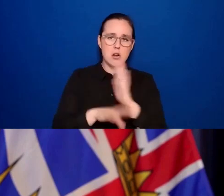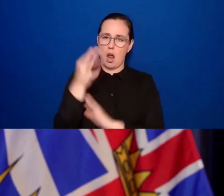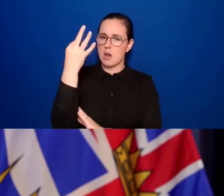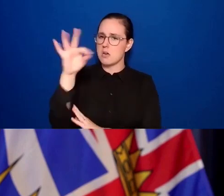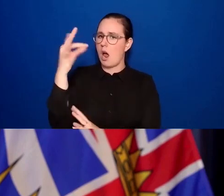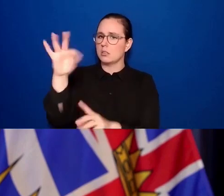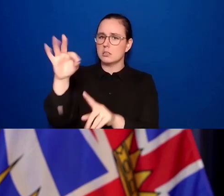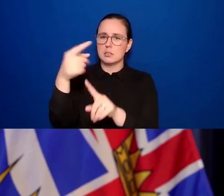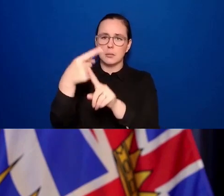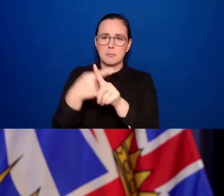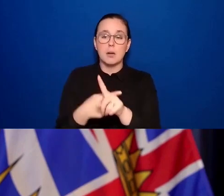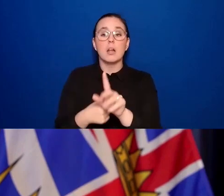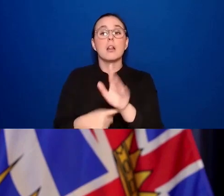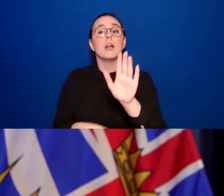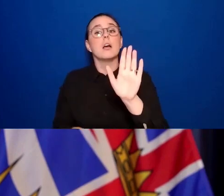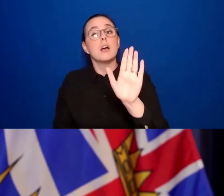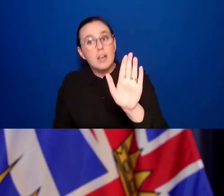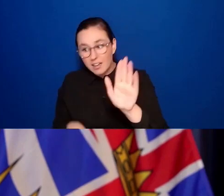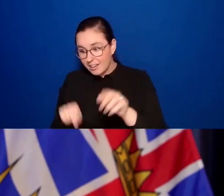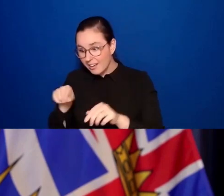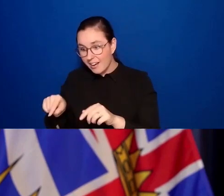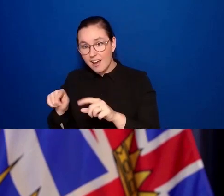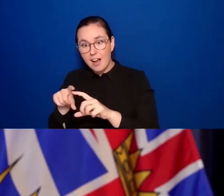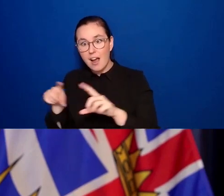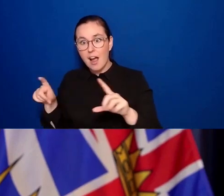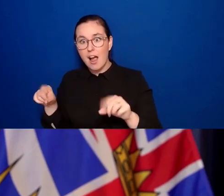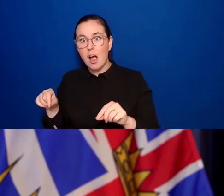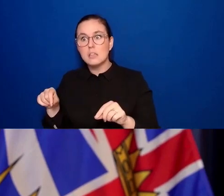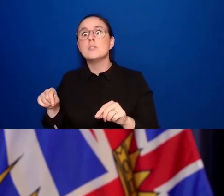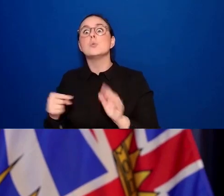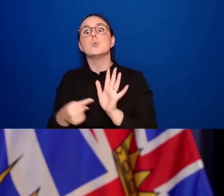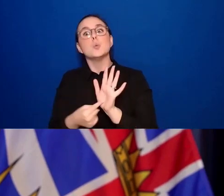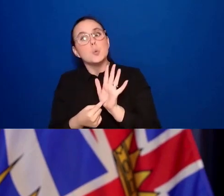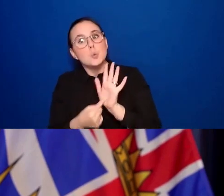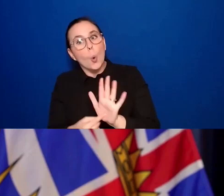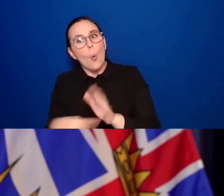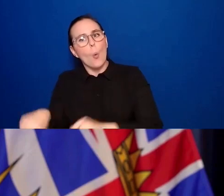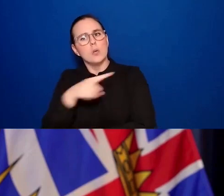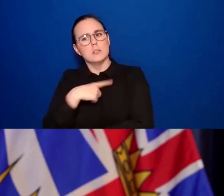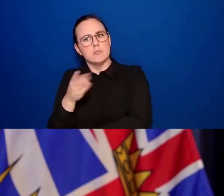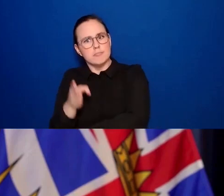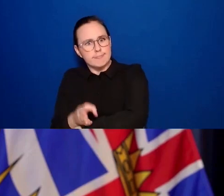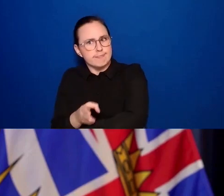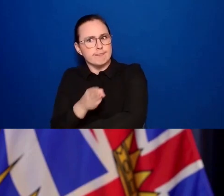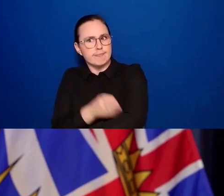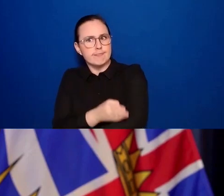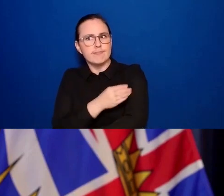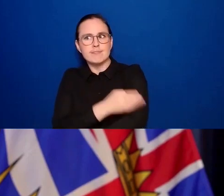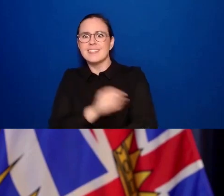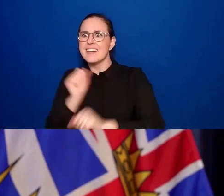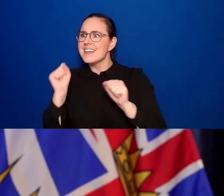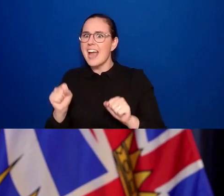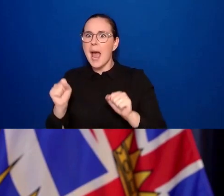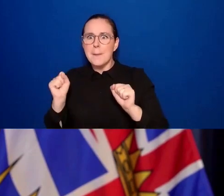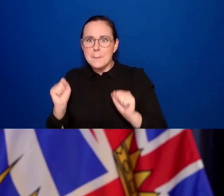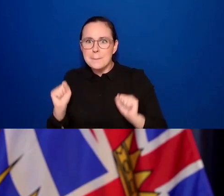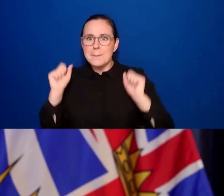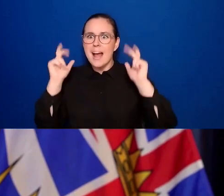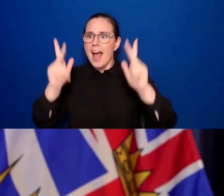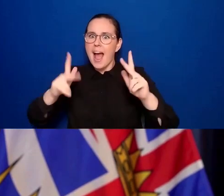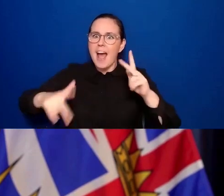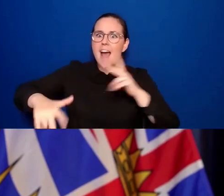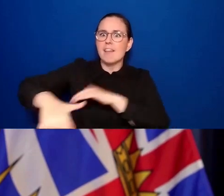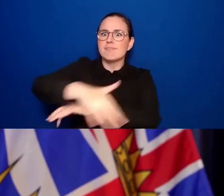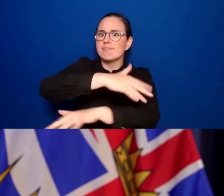we've come and just as important that we are all coming back together. Remember, today, if you haven't been